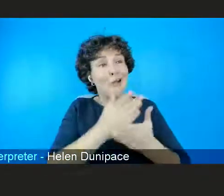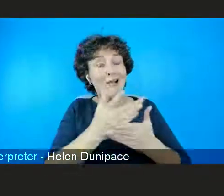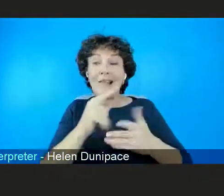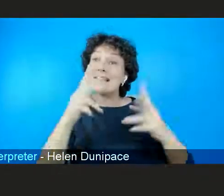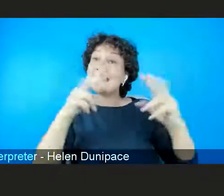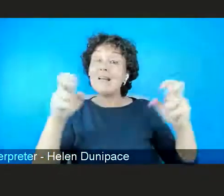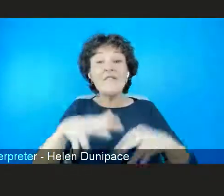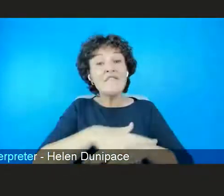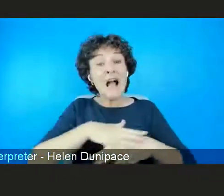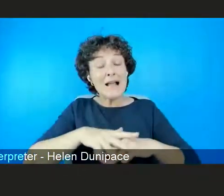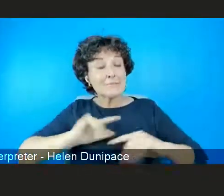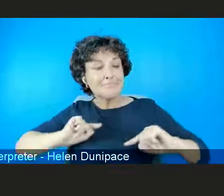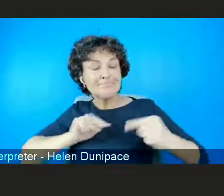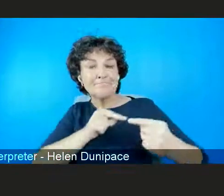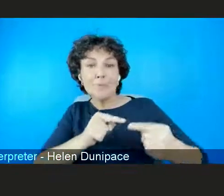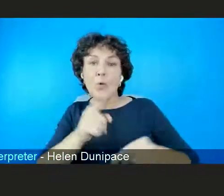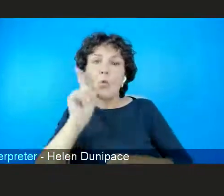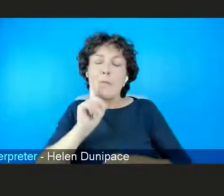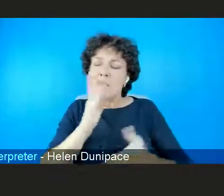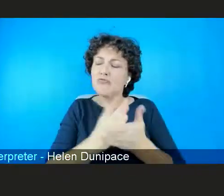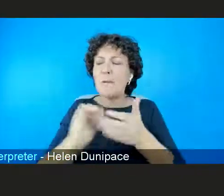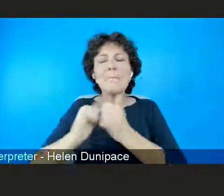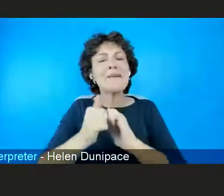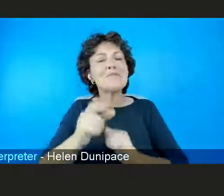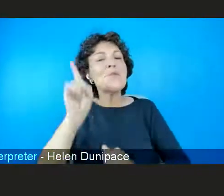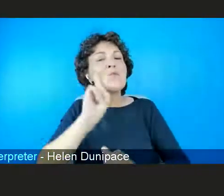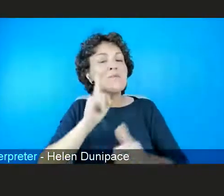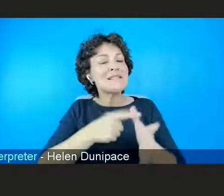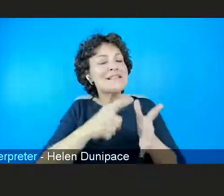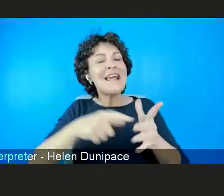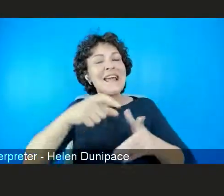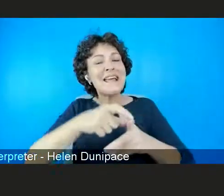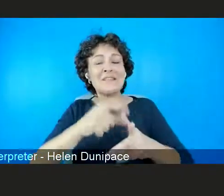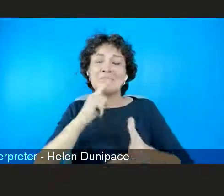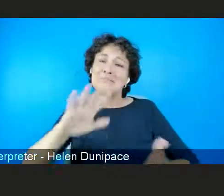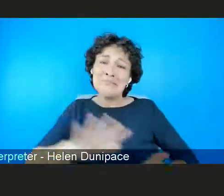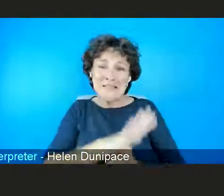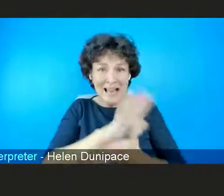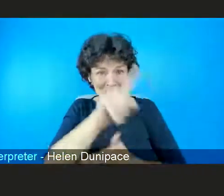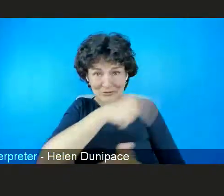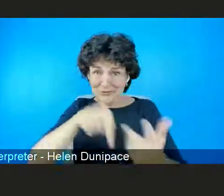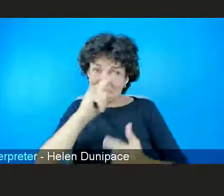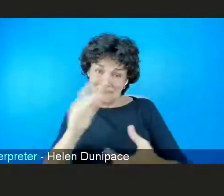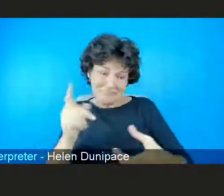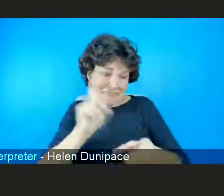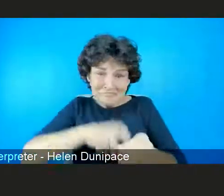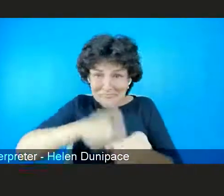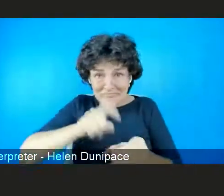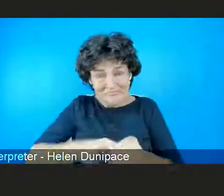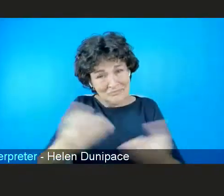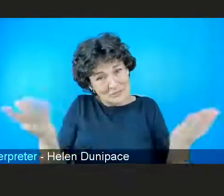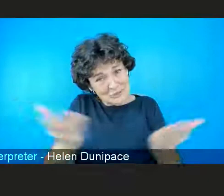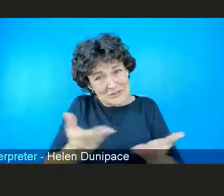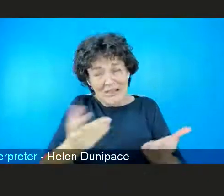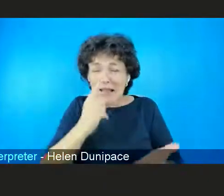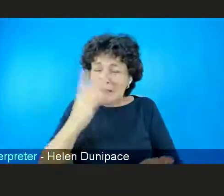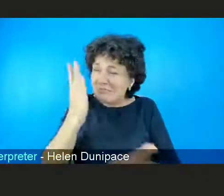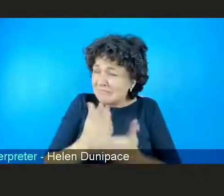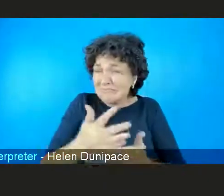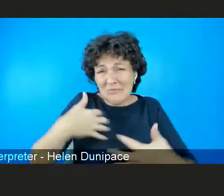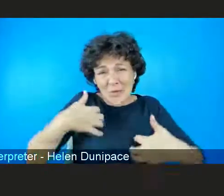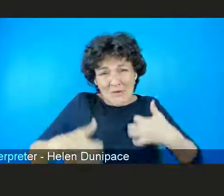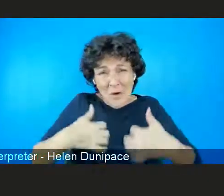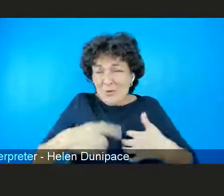partnership with Scottish Women's Aid. We are delighted that so many people are able to join us online today and I look forward to hearing comments and